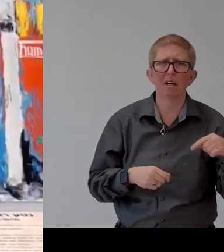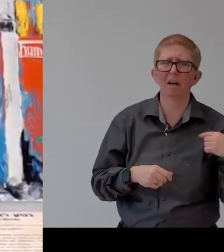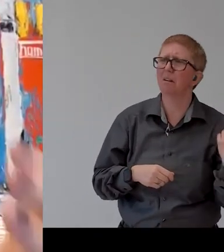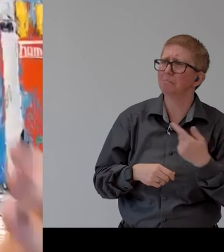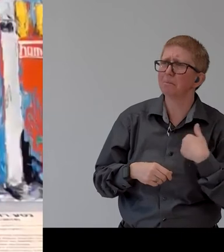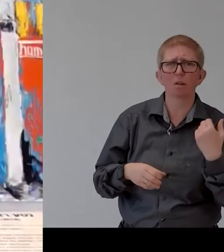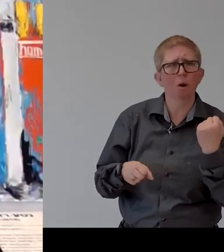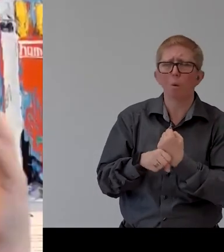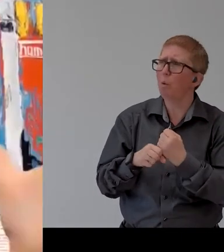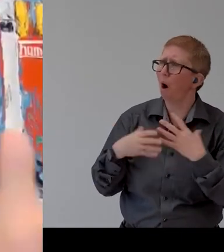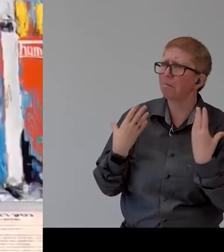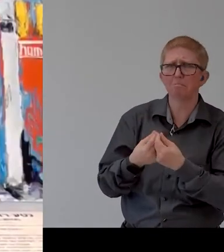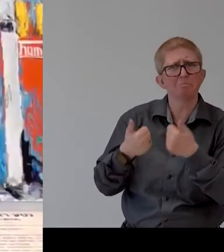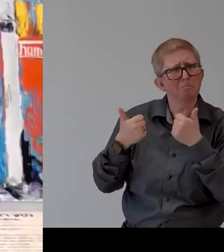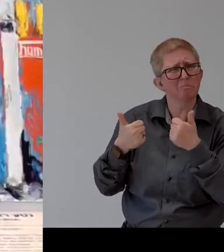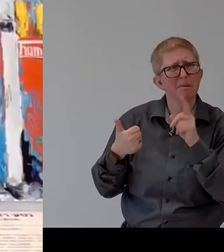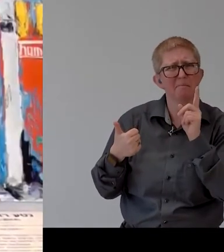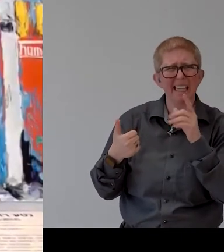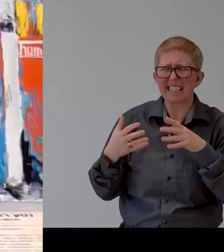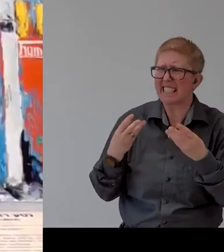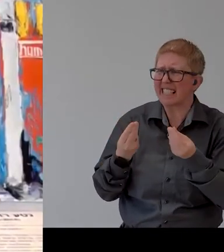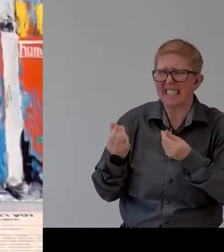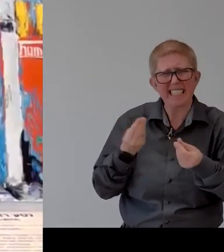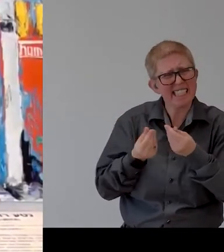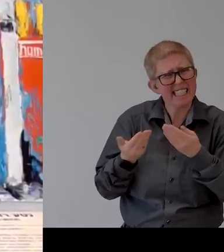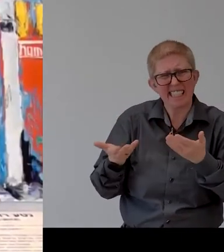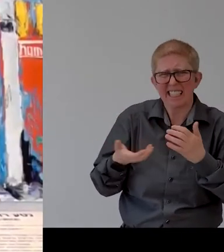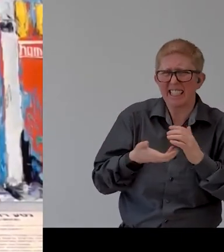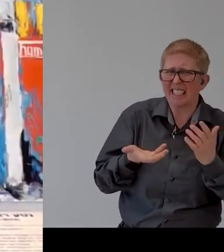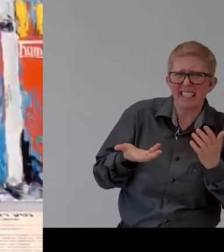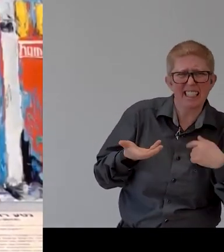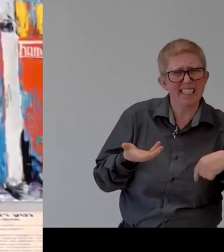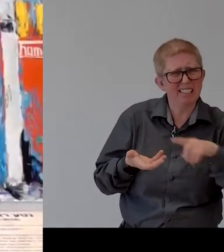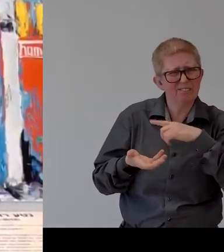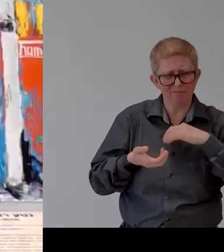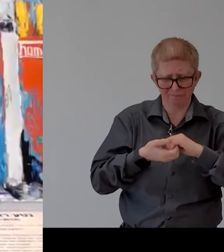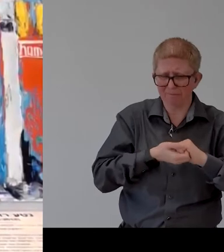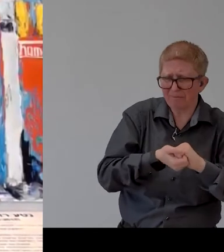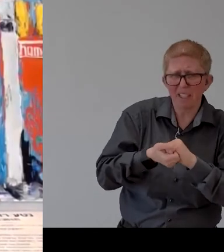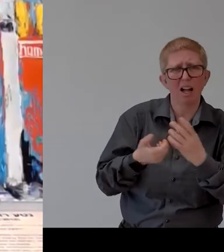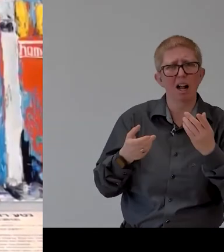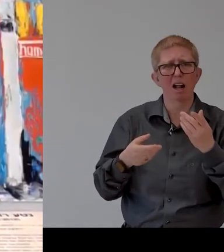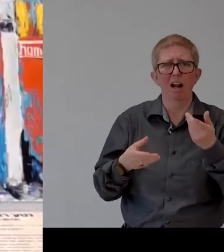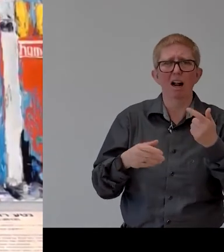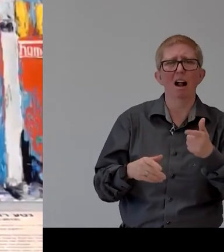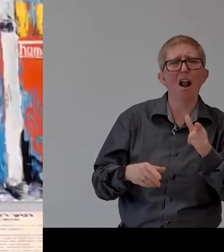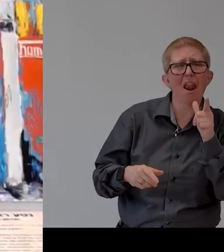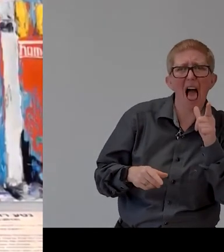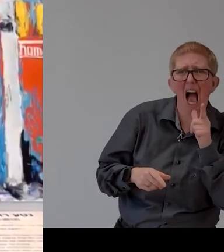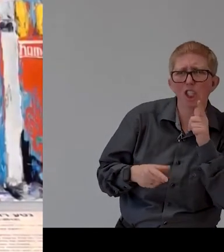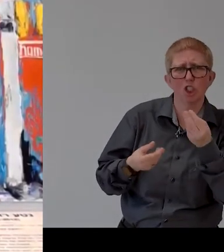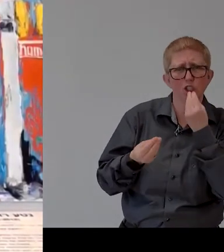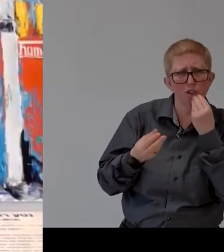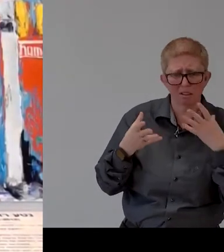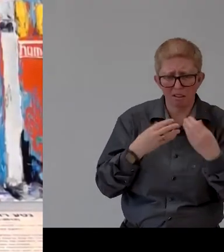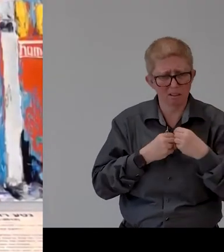know we are all about togetherness and and and when we go to lunches together he's all the time preferring to stay in the